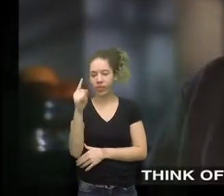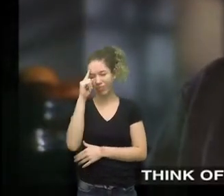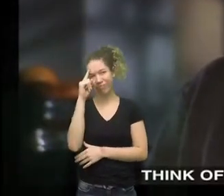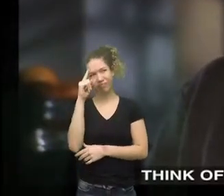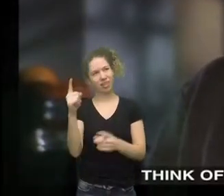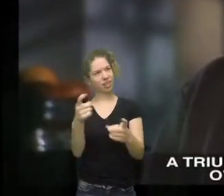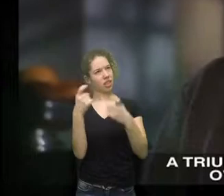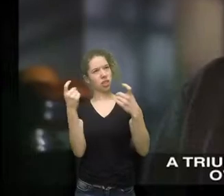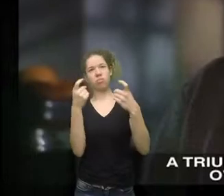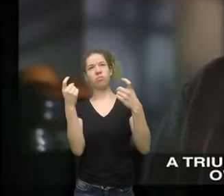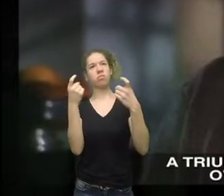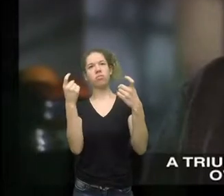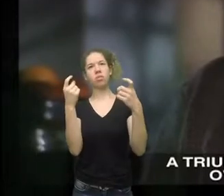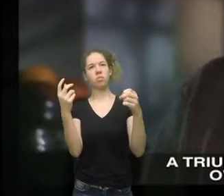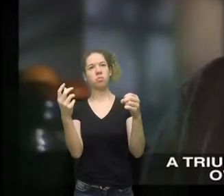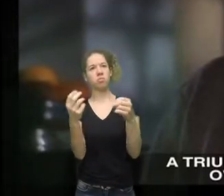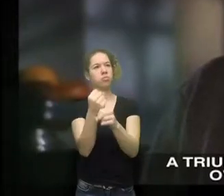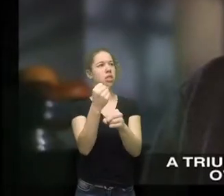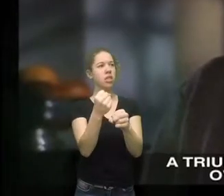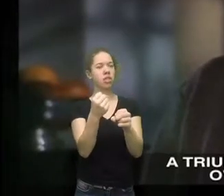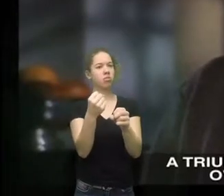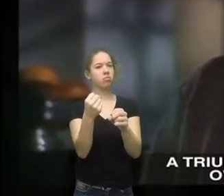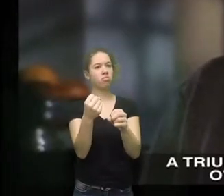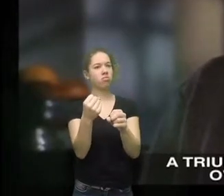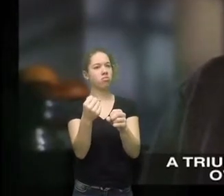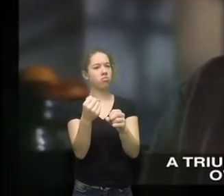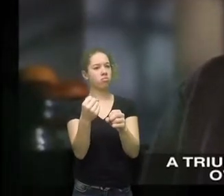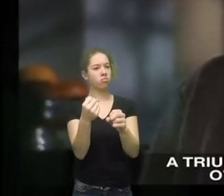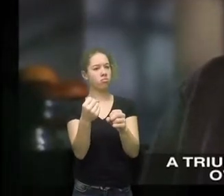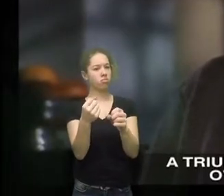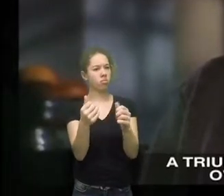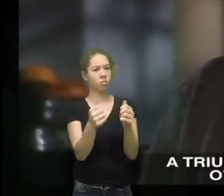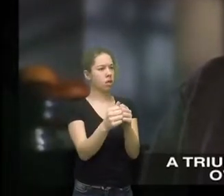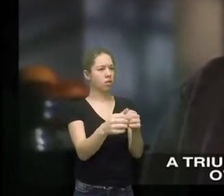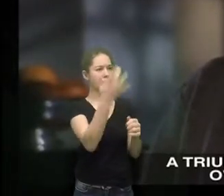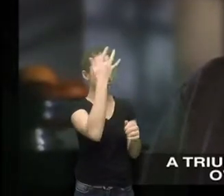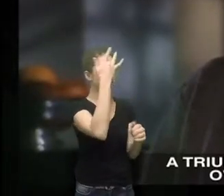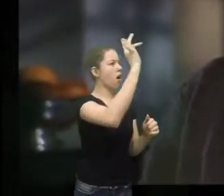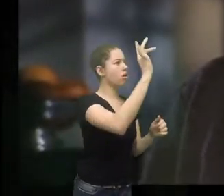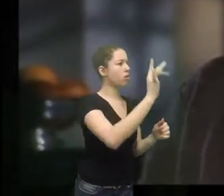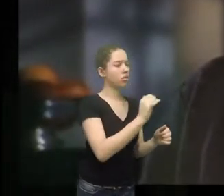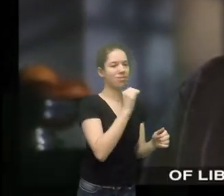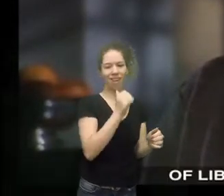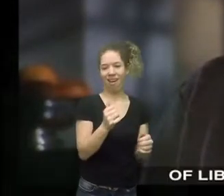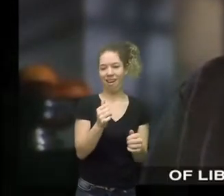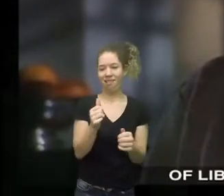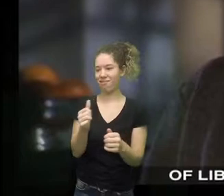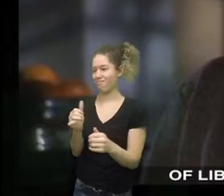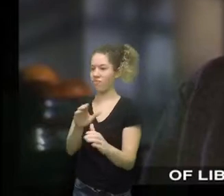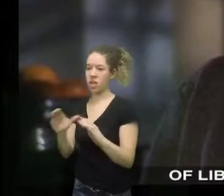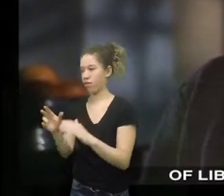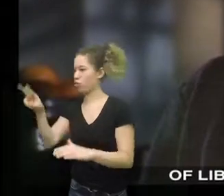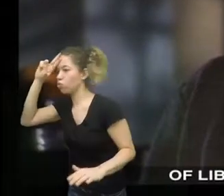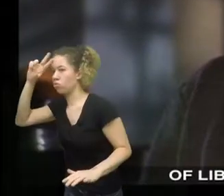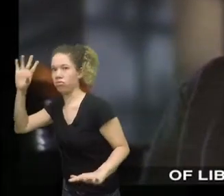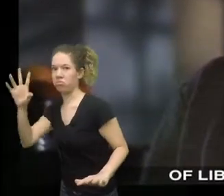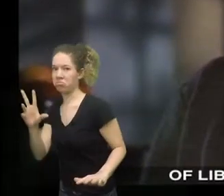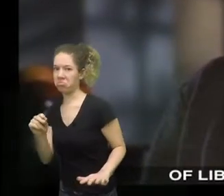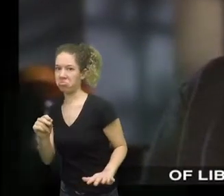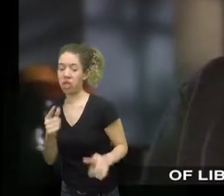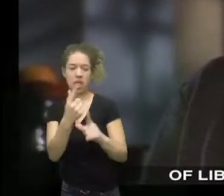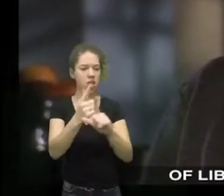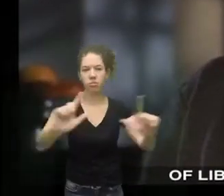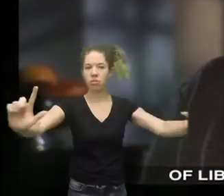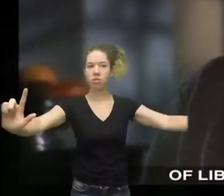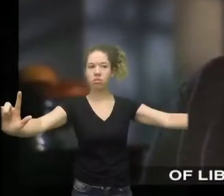it. We're celebrating a triumph of knowledge over ignorance, of